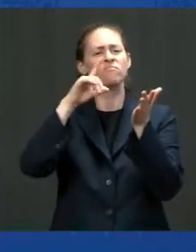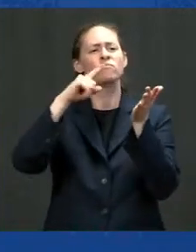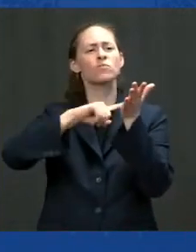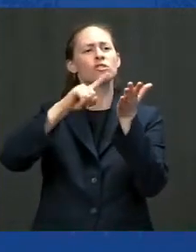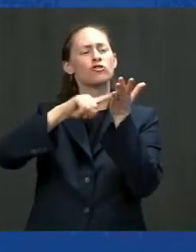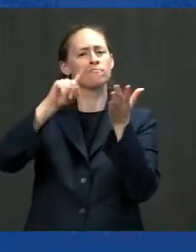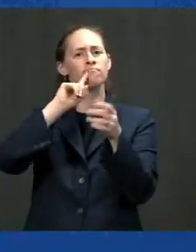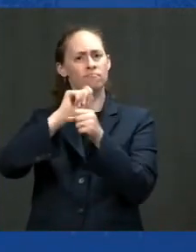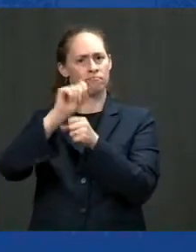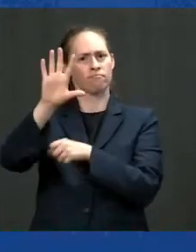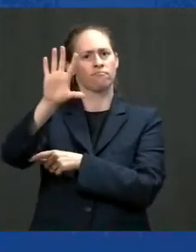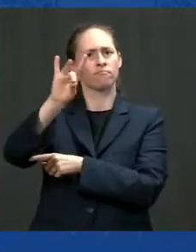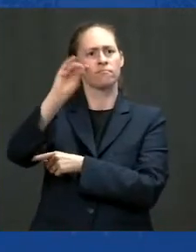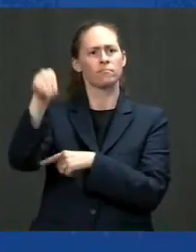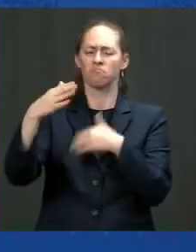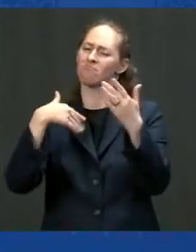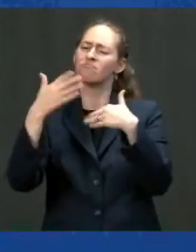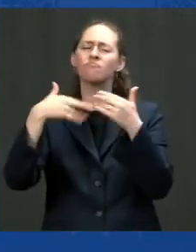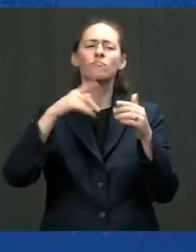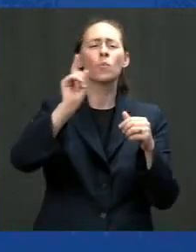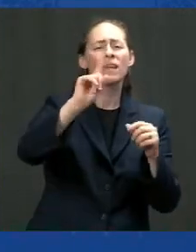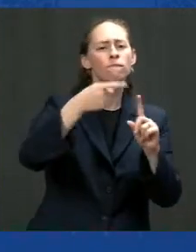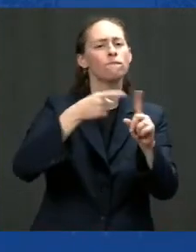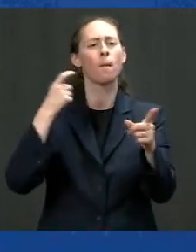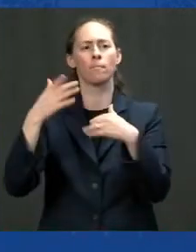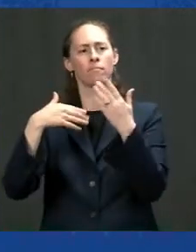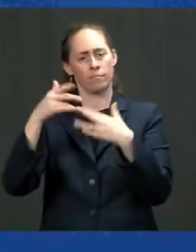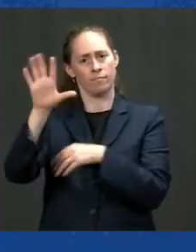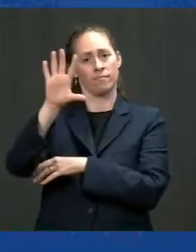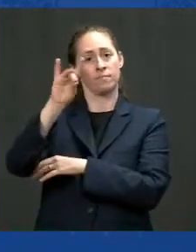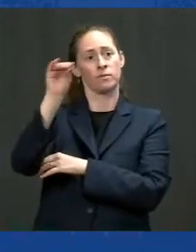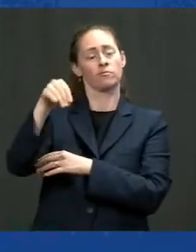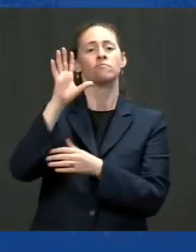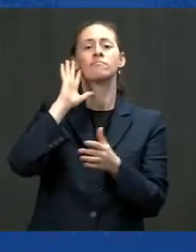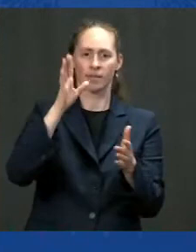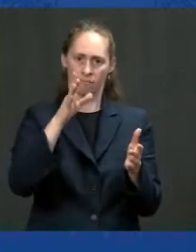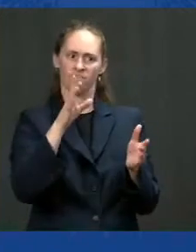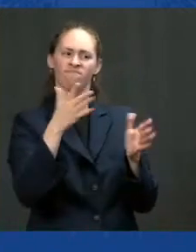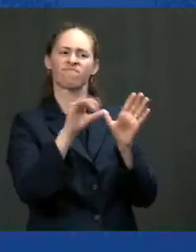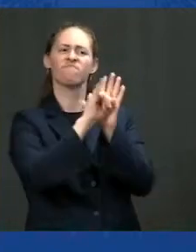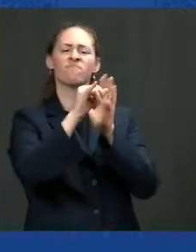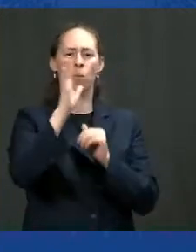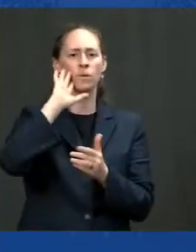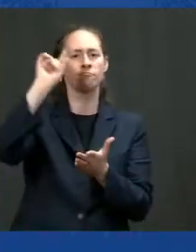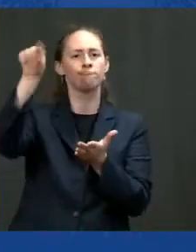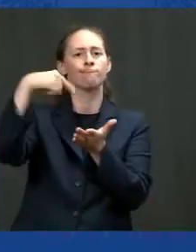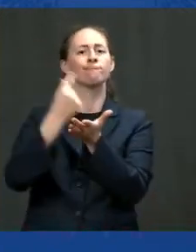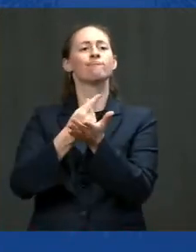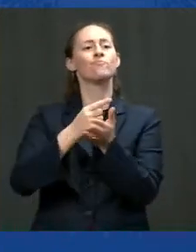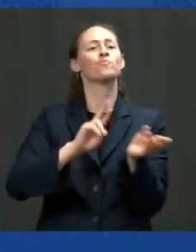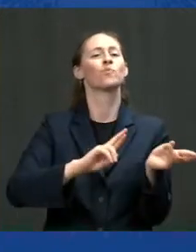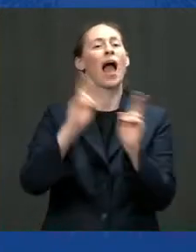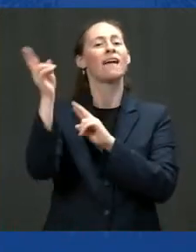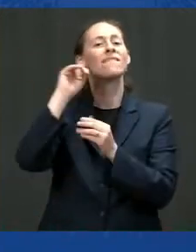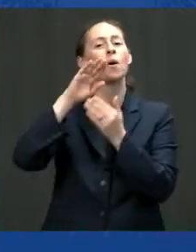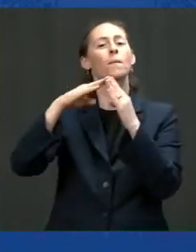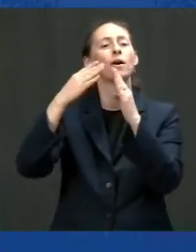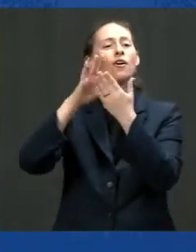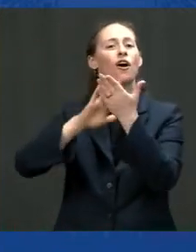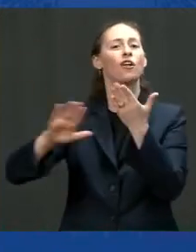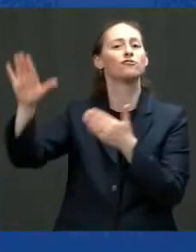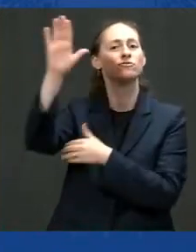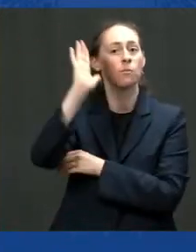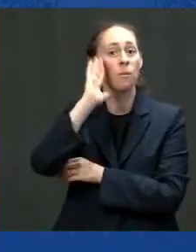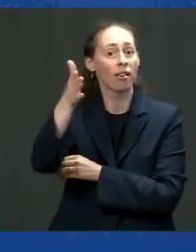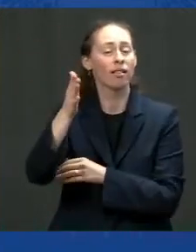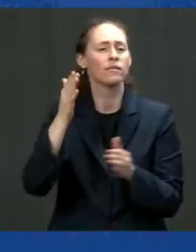background they'll make it through high school and qualified to go on to community college folks we need